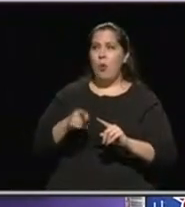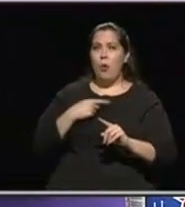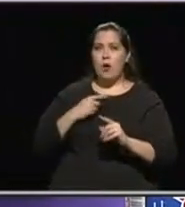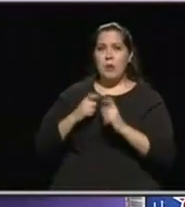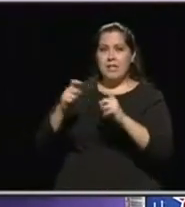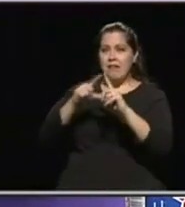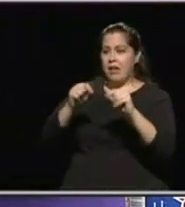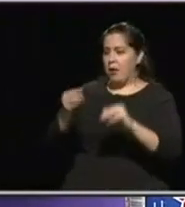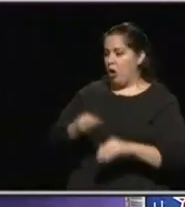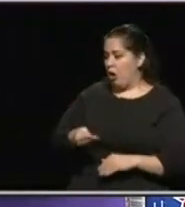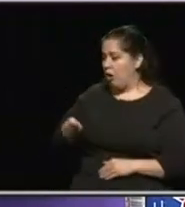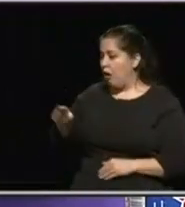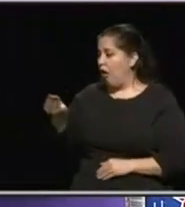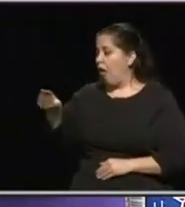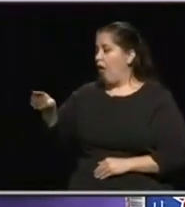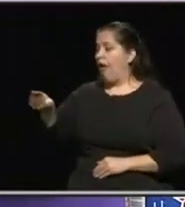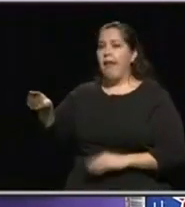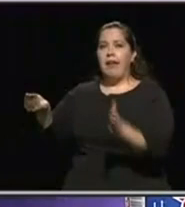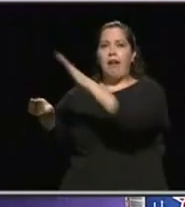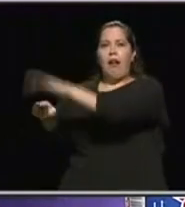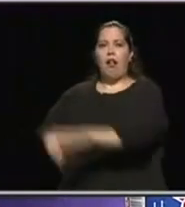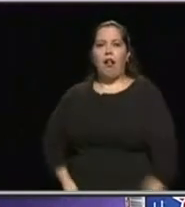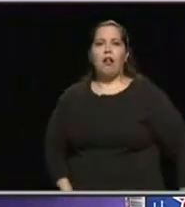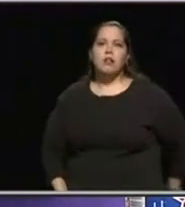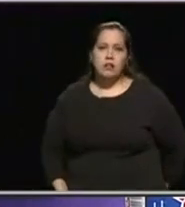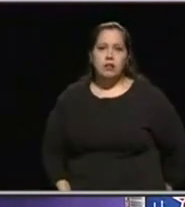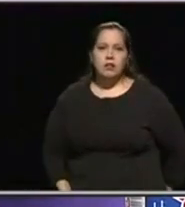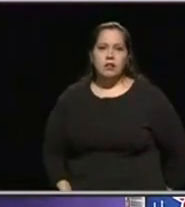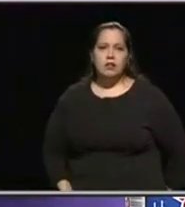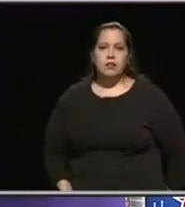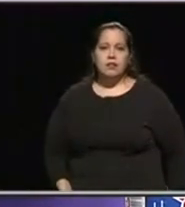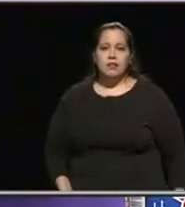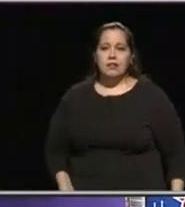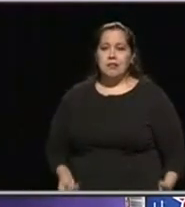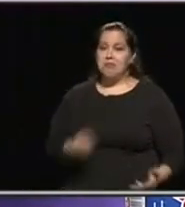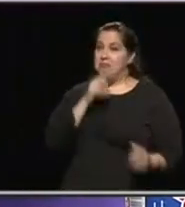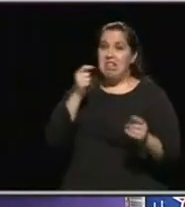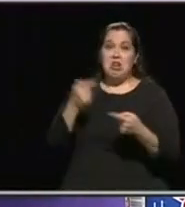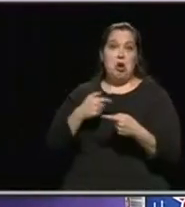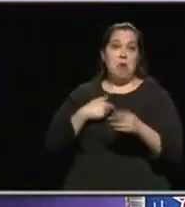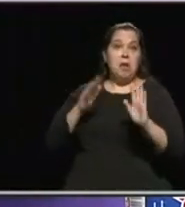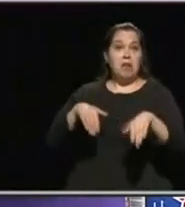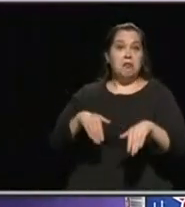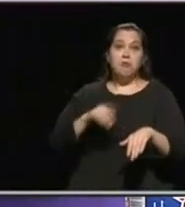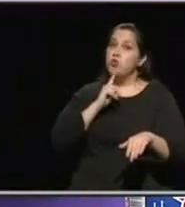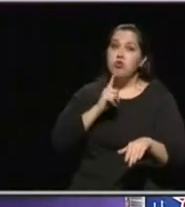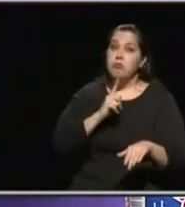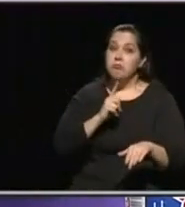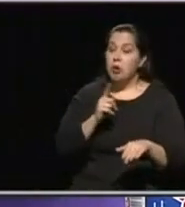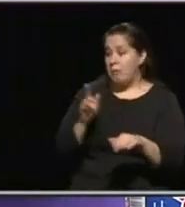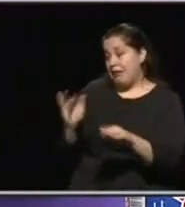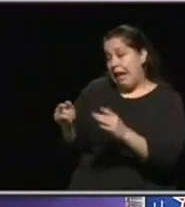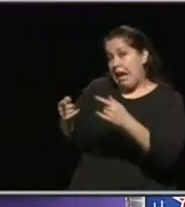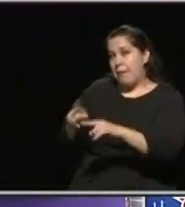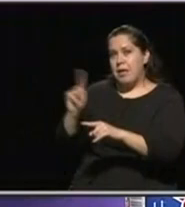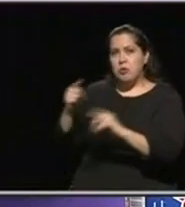McCarty, you know, knocked my hand down and, you know, didn't hurt me. But he did. He did do that.